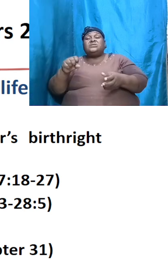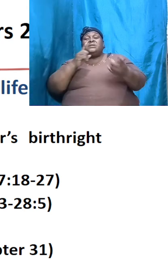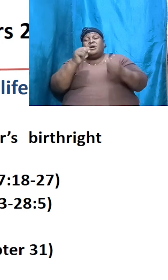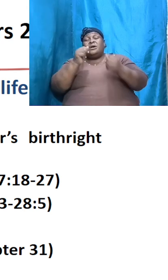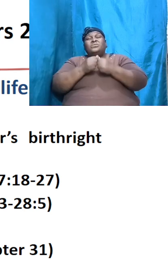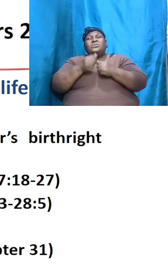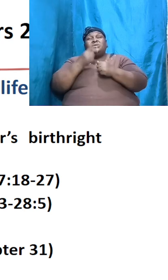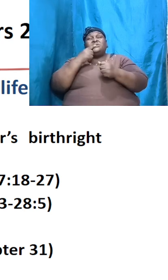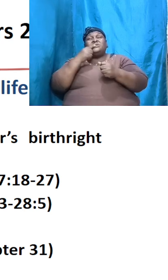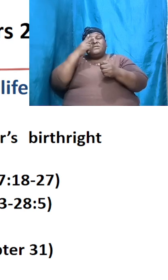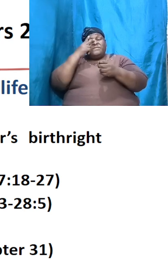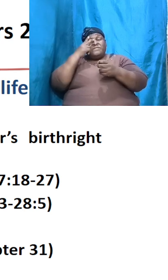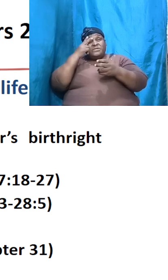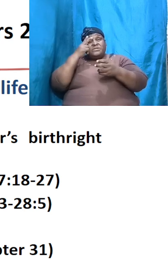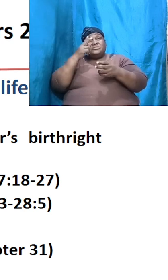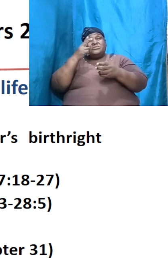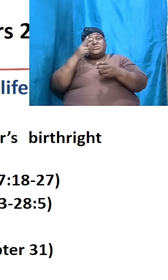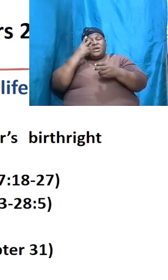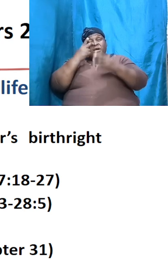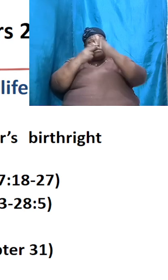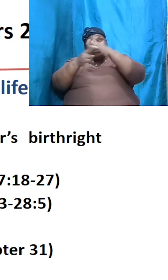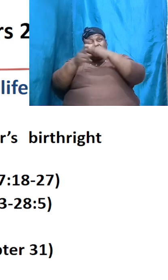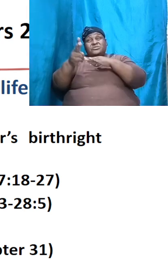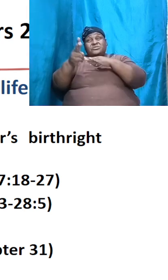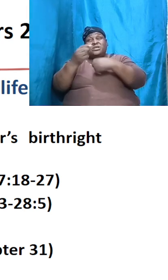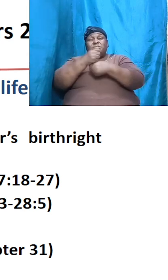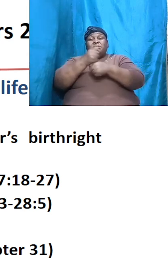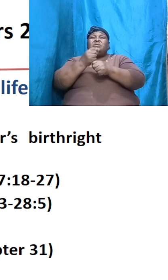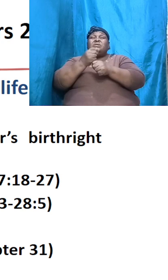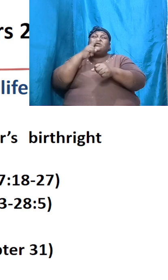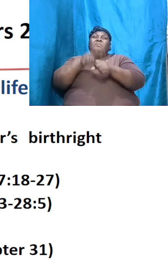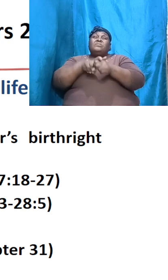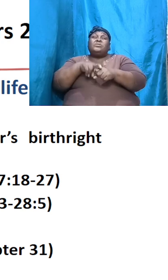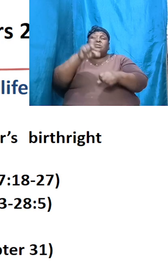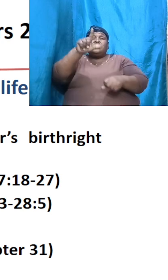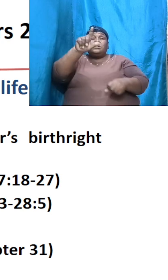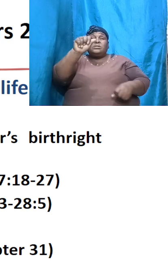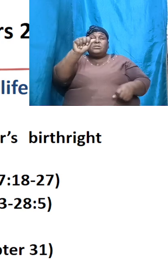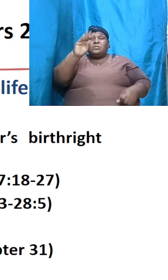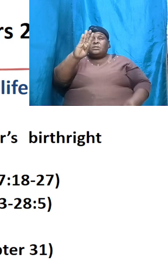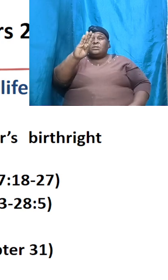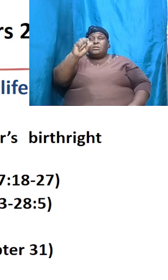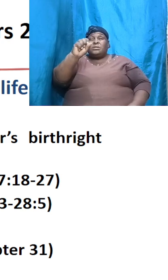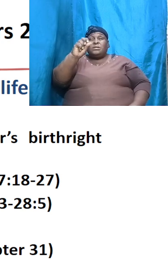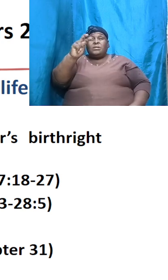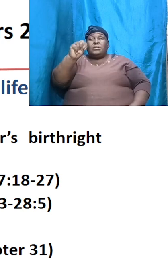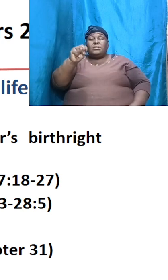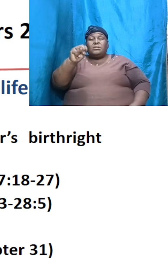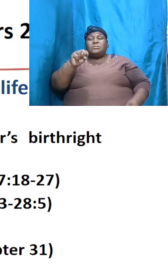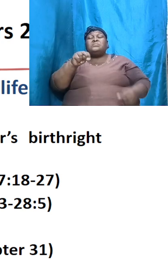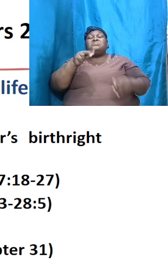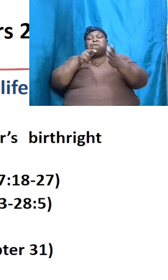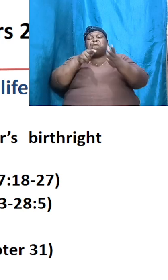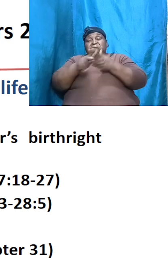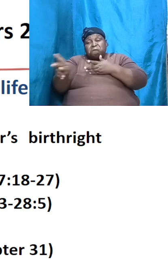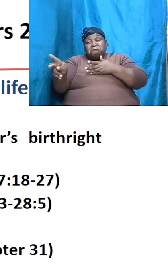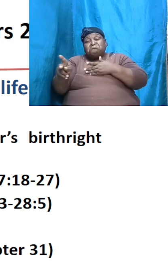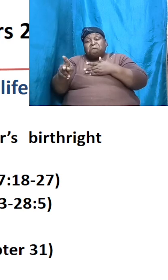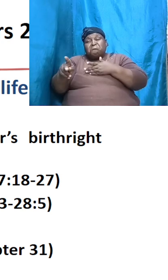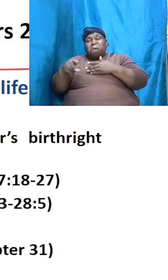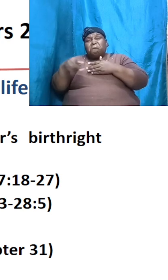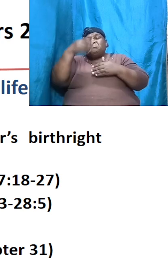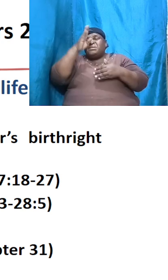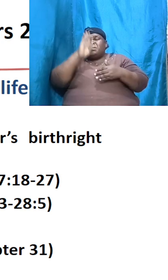vowed his vow and he established his altar but Laban was there to execute God's